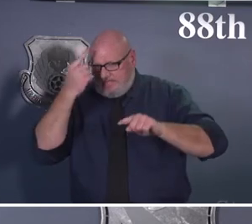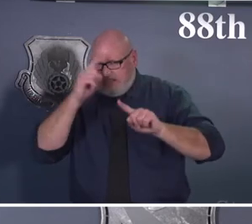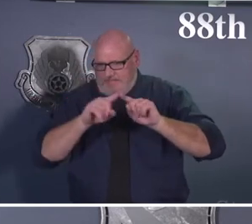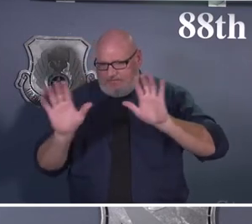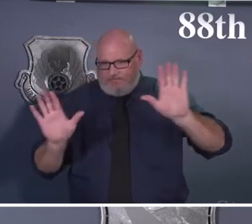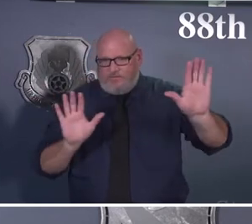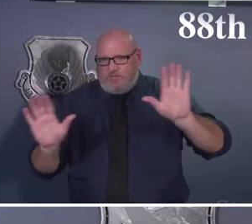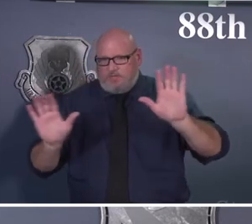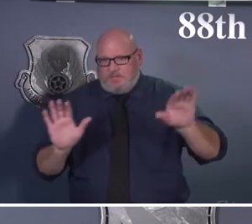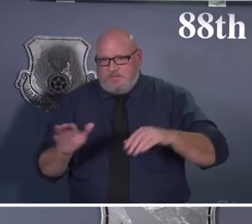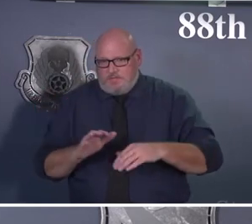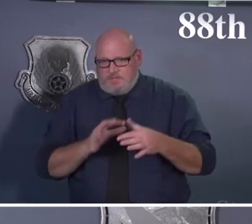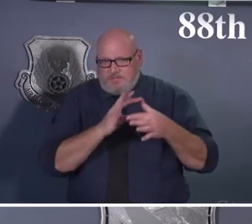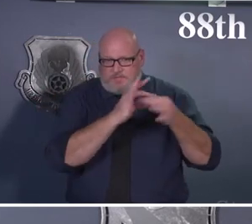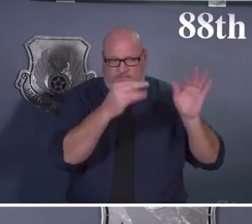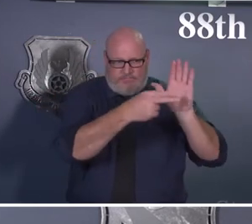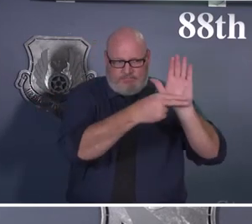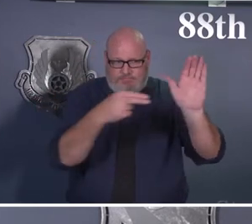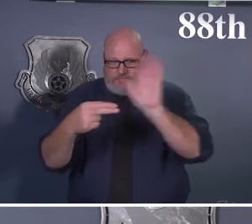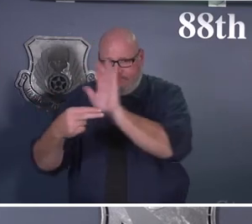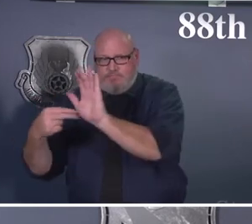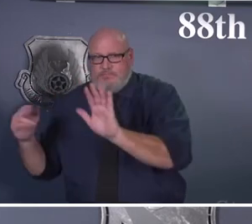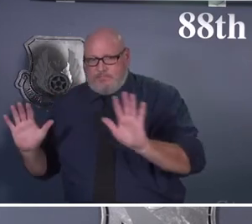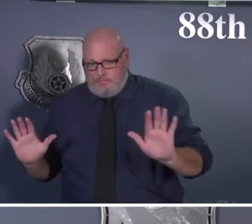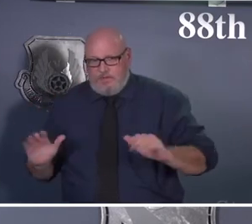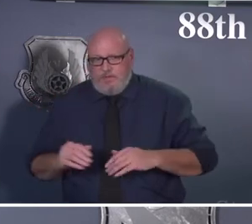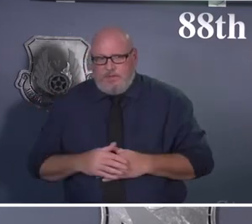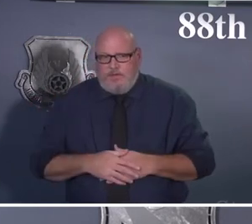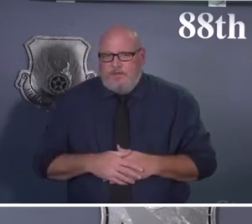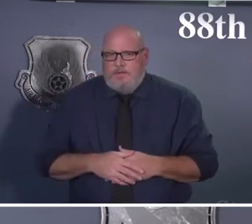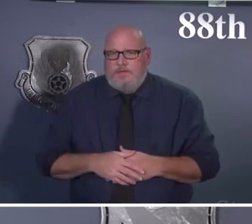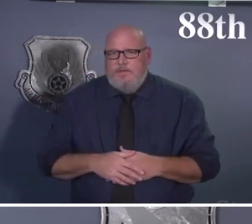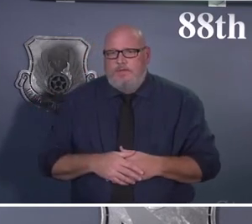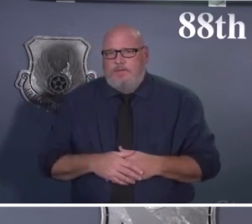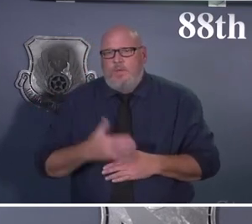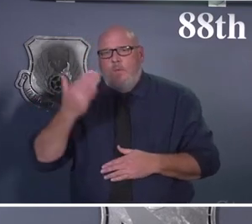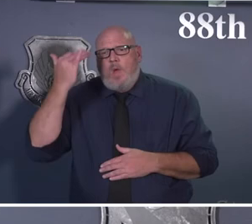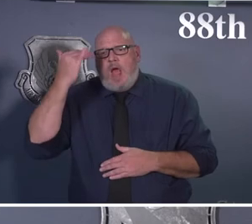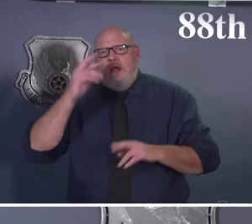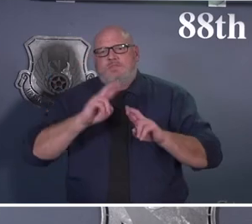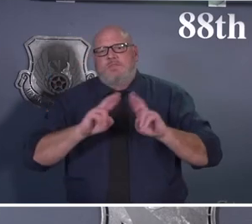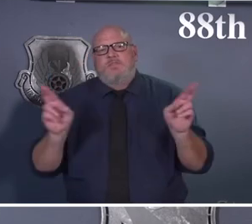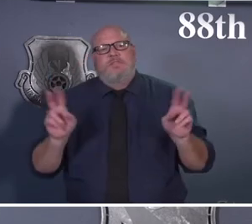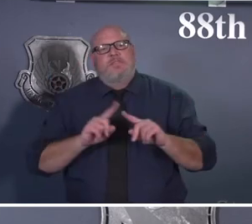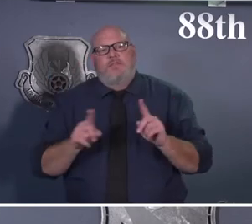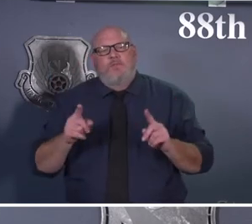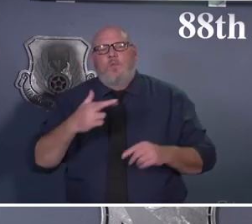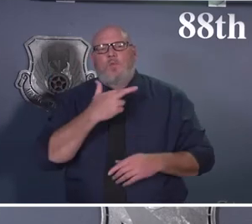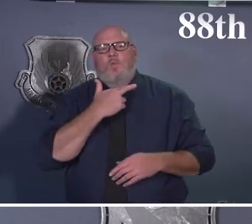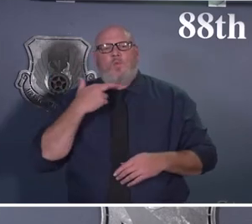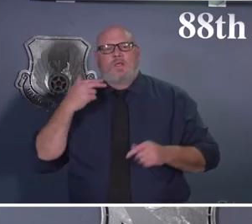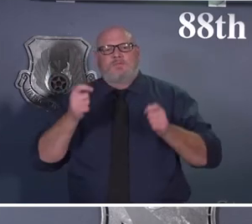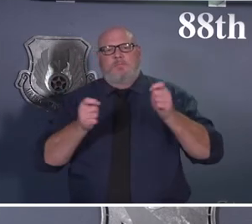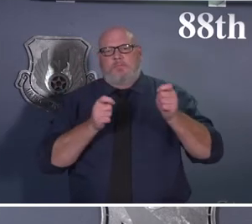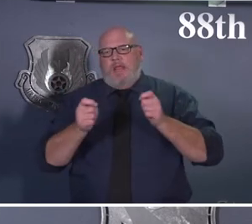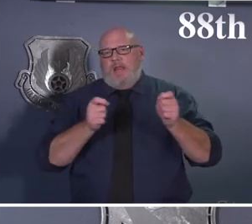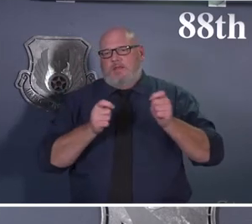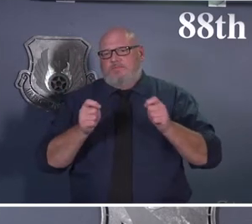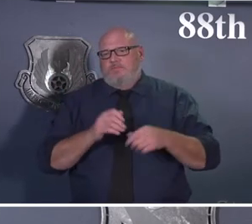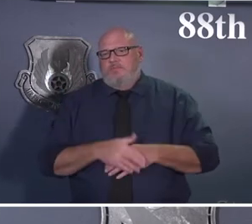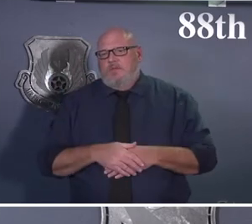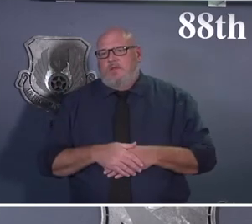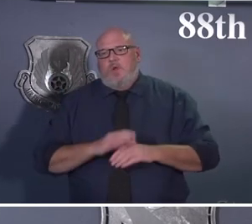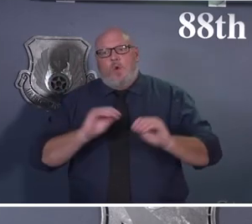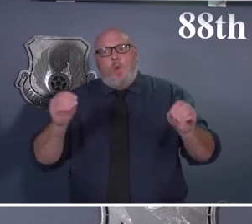question. It comes down to risk management. So we know that those folks who have not been vaccinated are much more